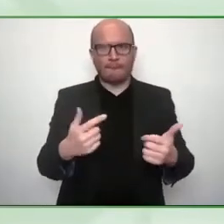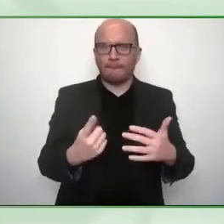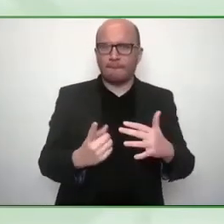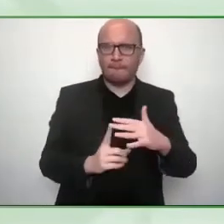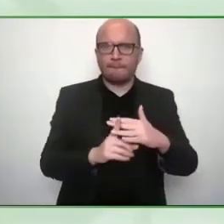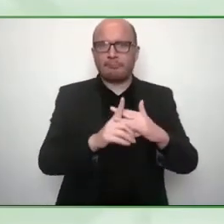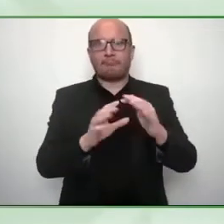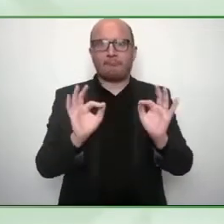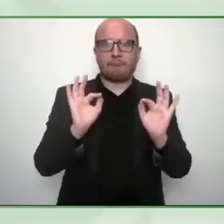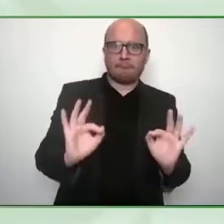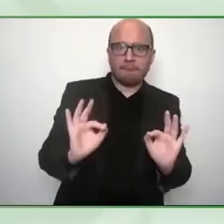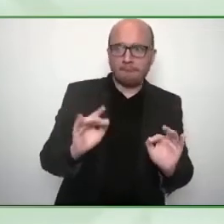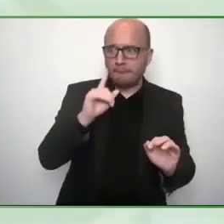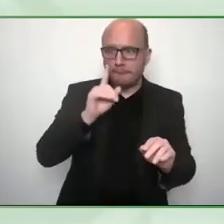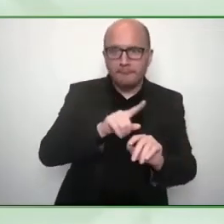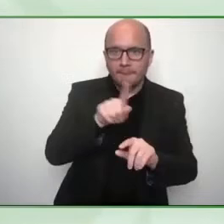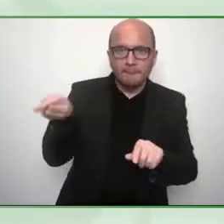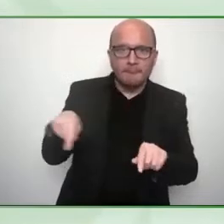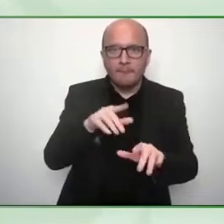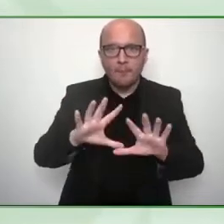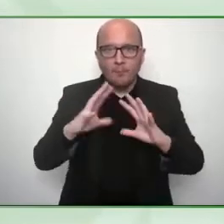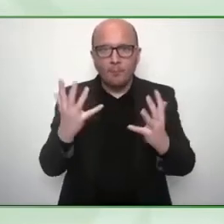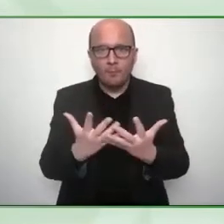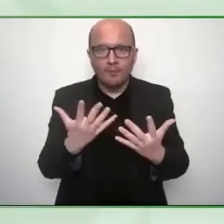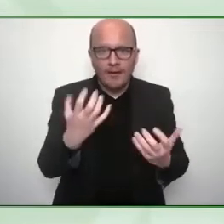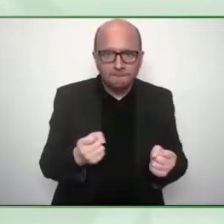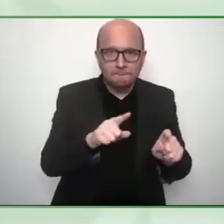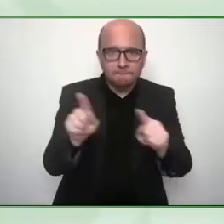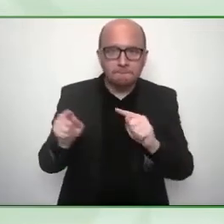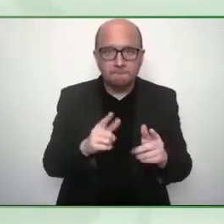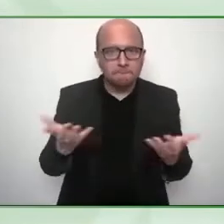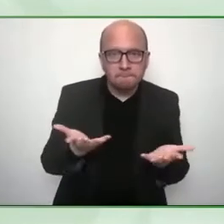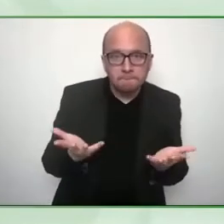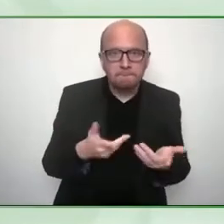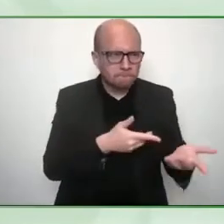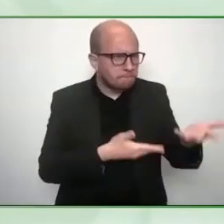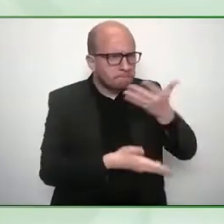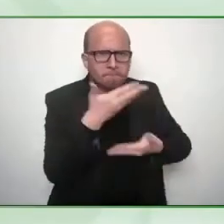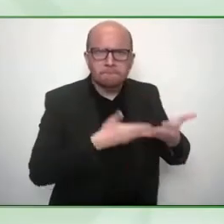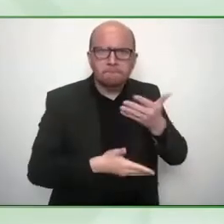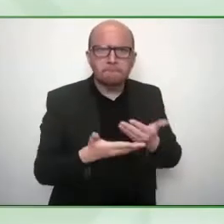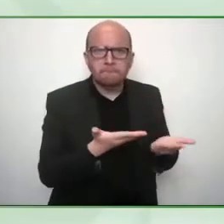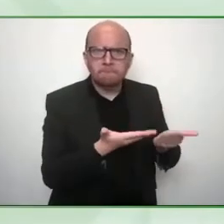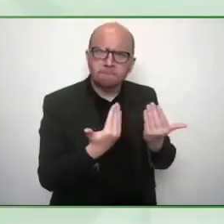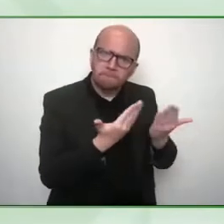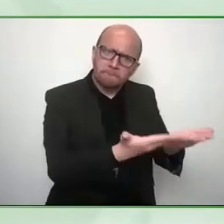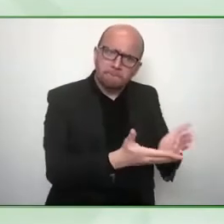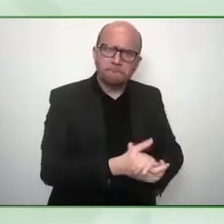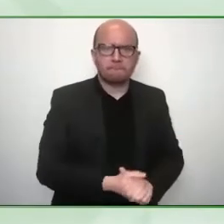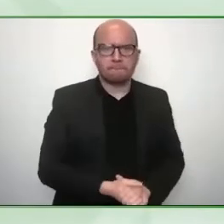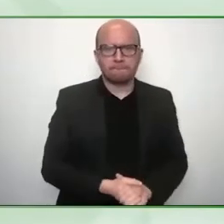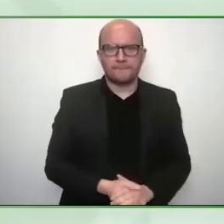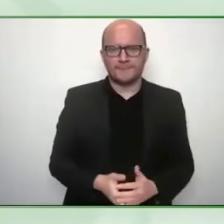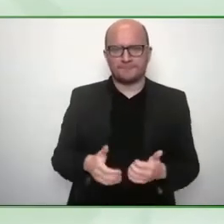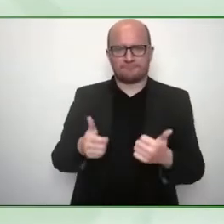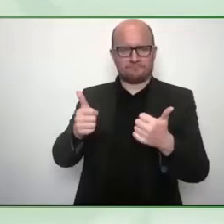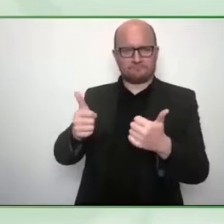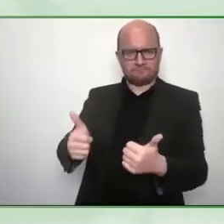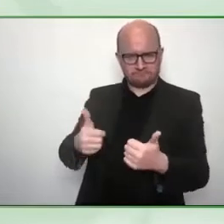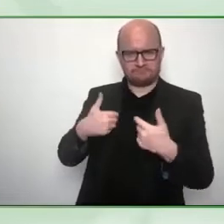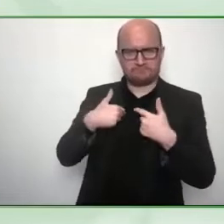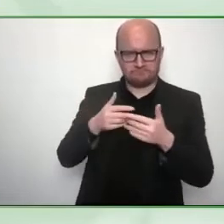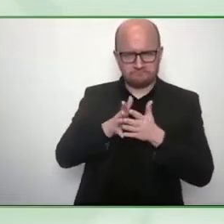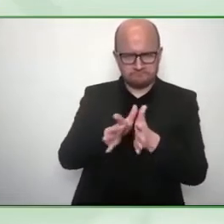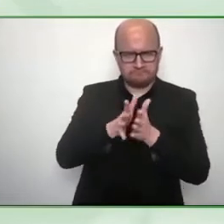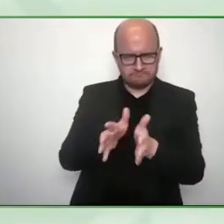just a few introductory remarks on on the project itself who wants to take that yeah no I'd love to share it you know our harsh desires